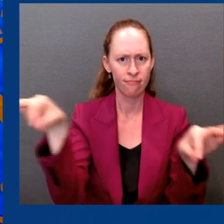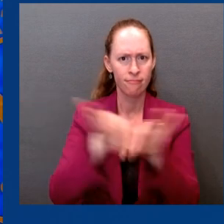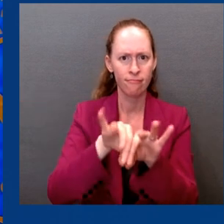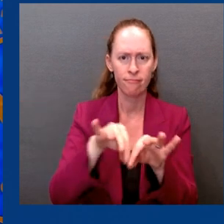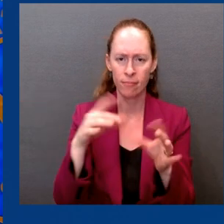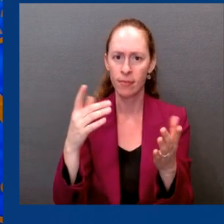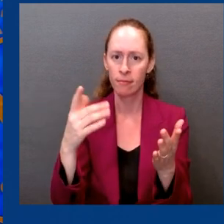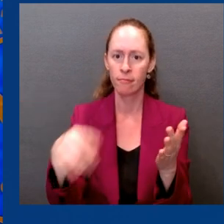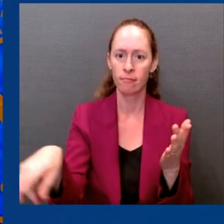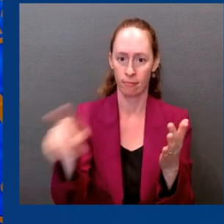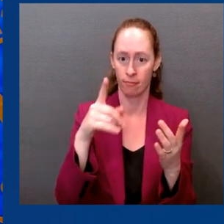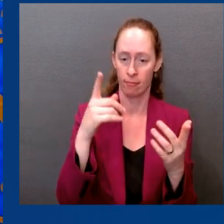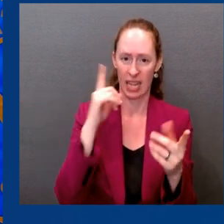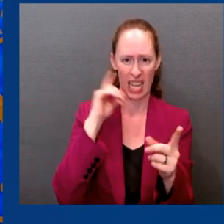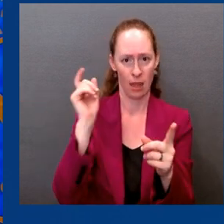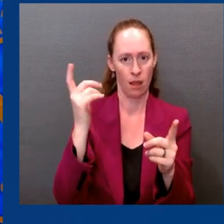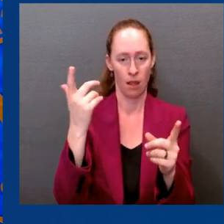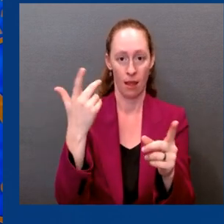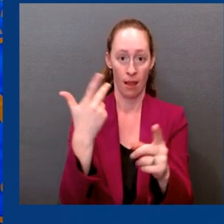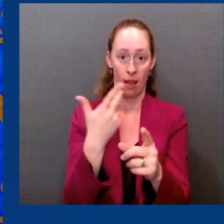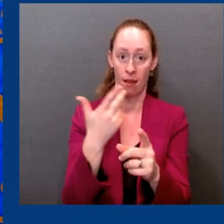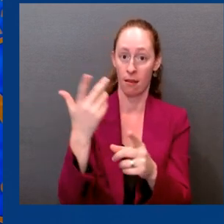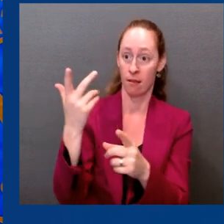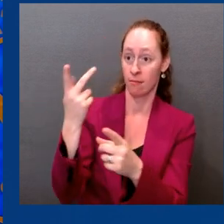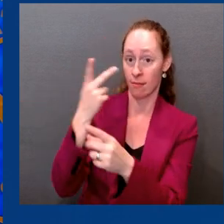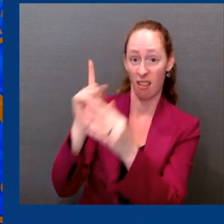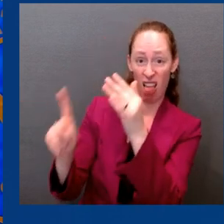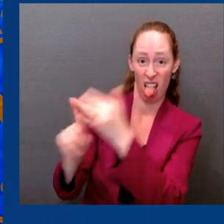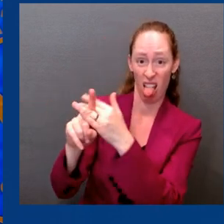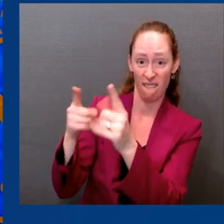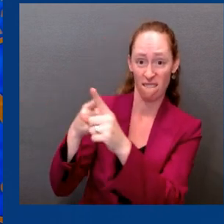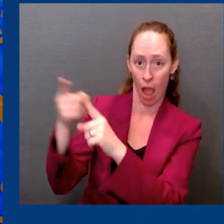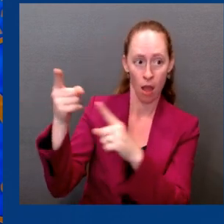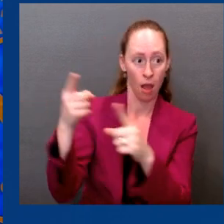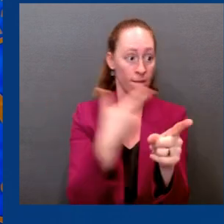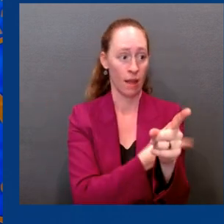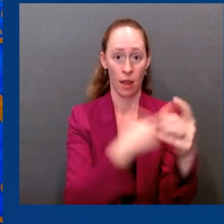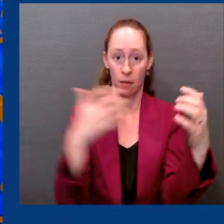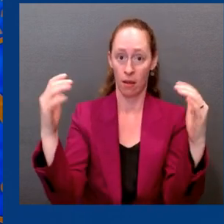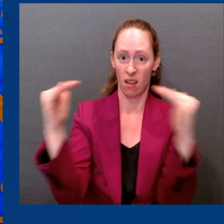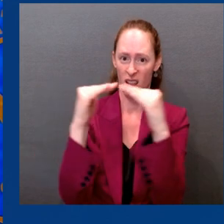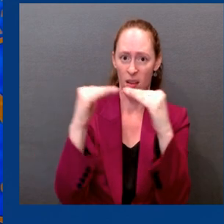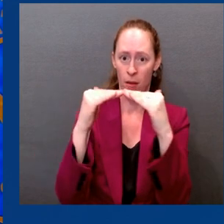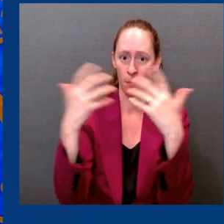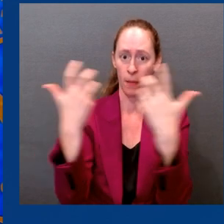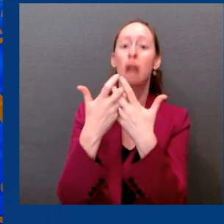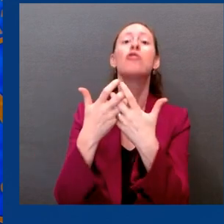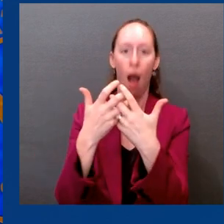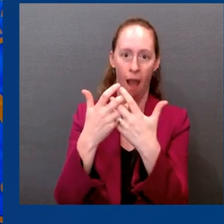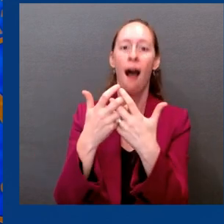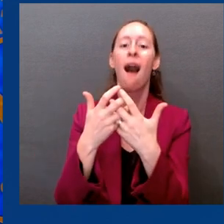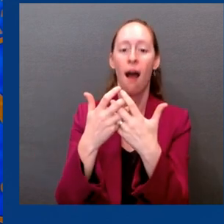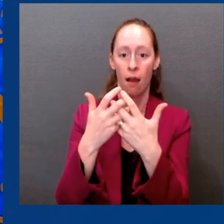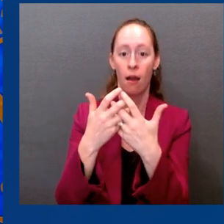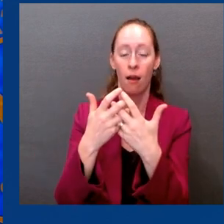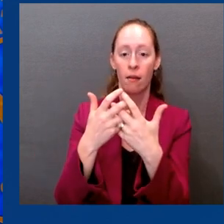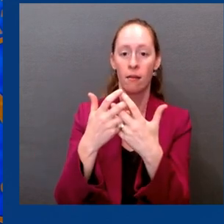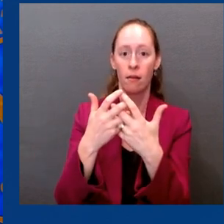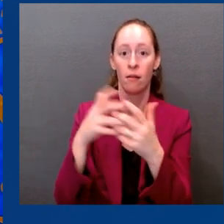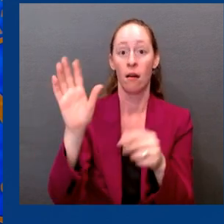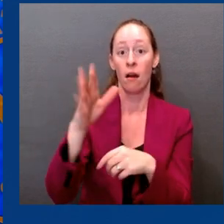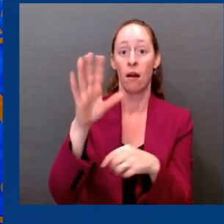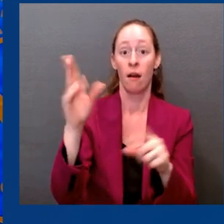ancestral strain vaccine created a very broad degree of coverage that did very well against